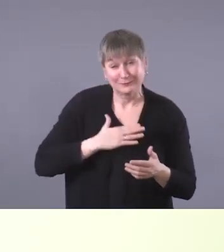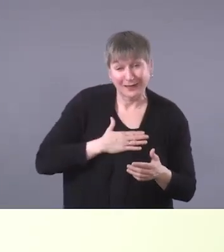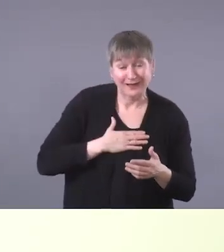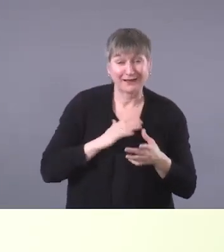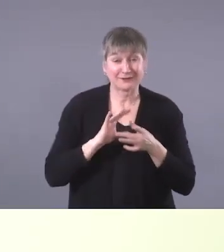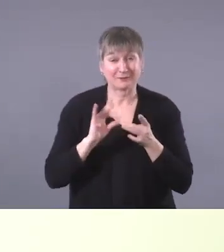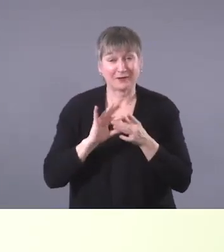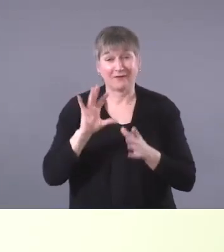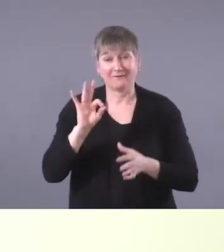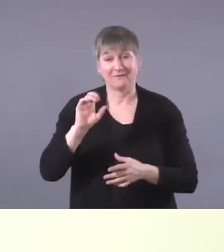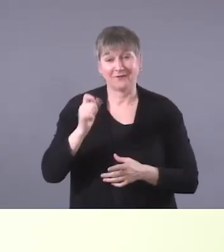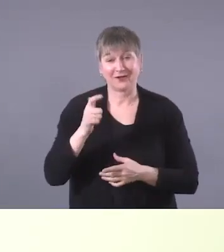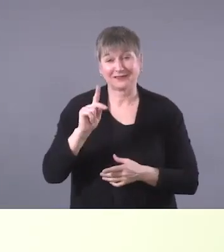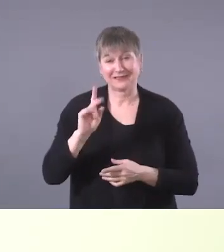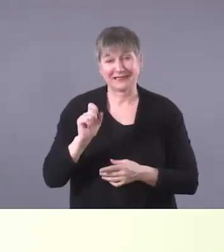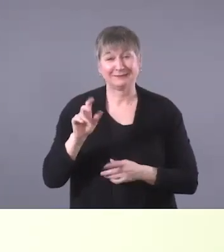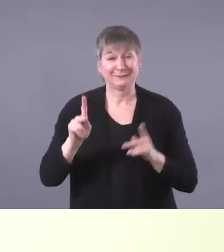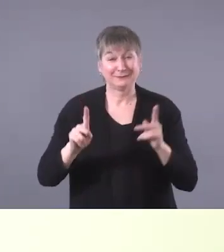Fox Lake folks.